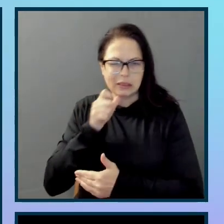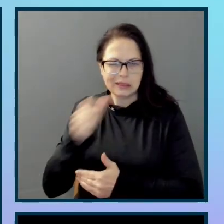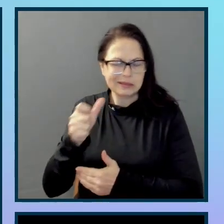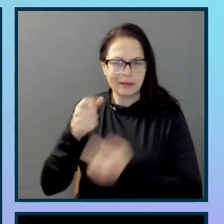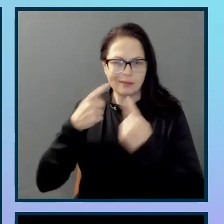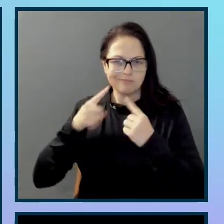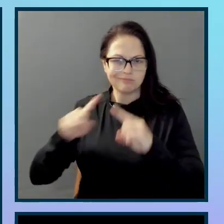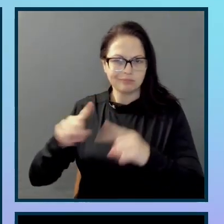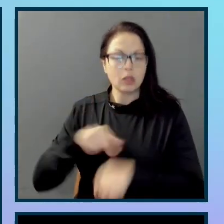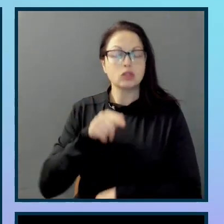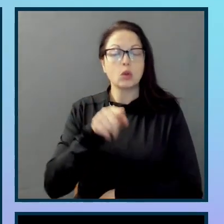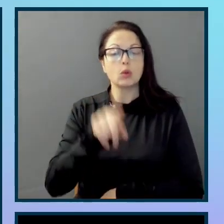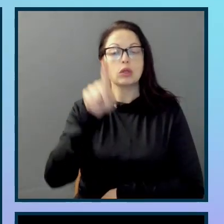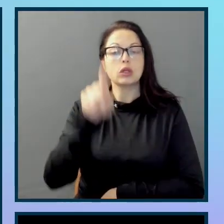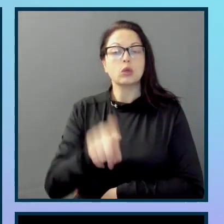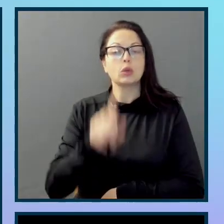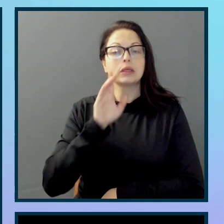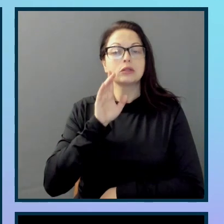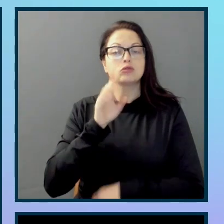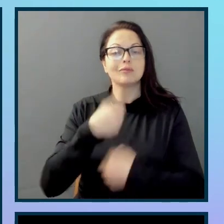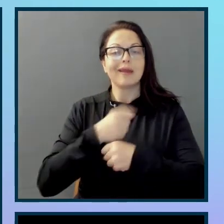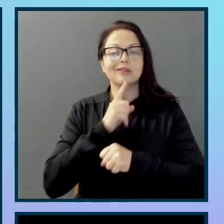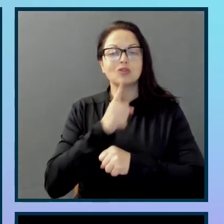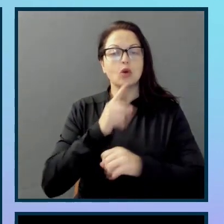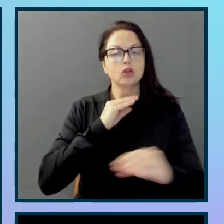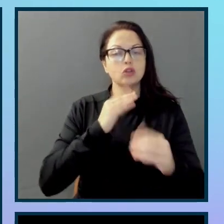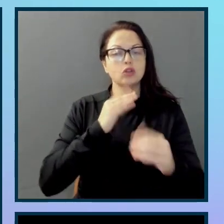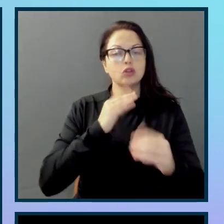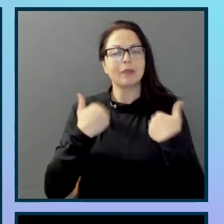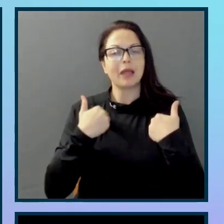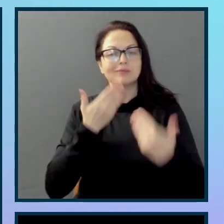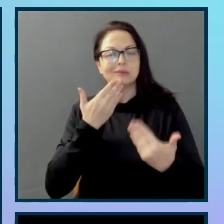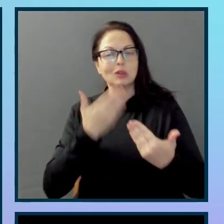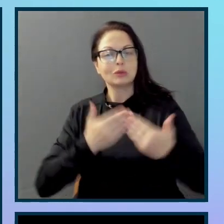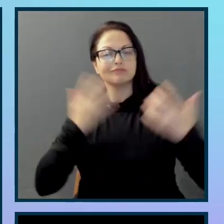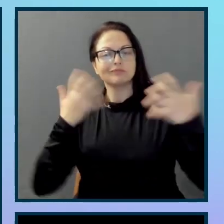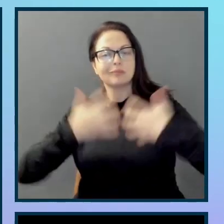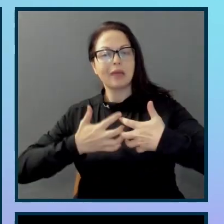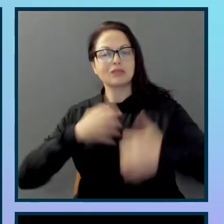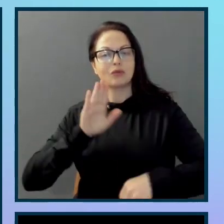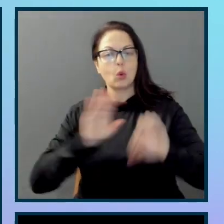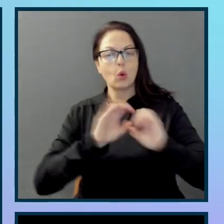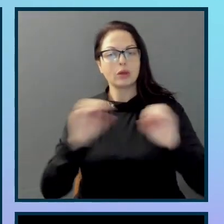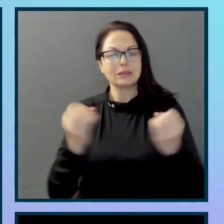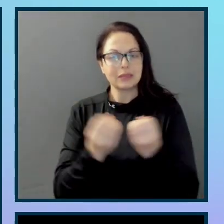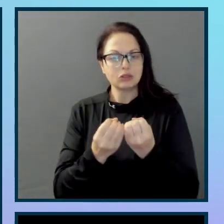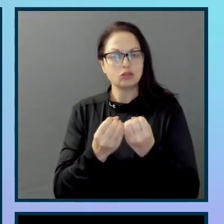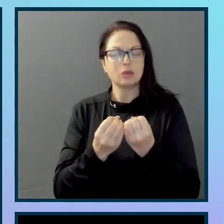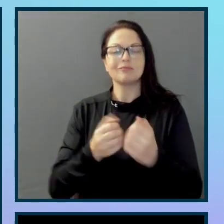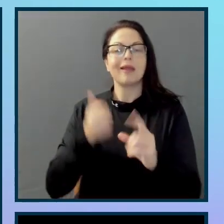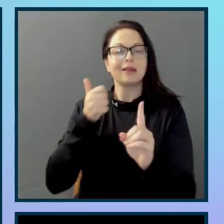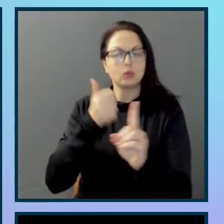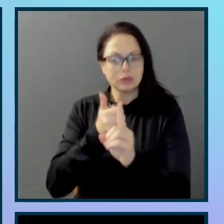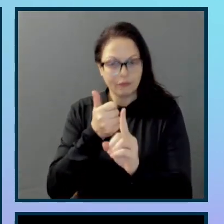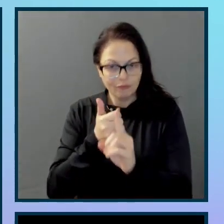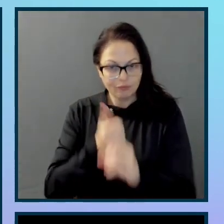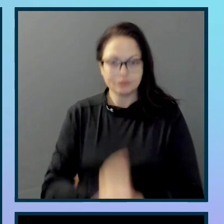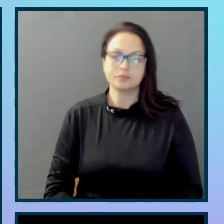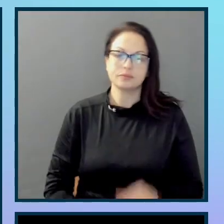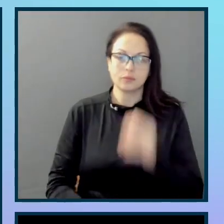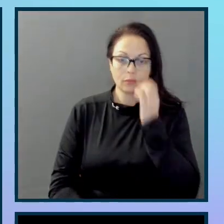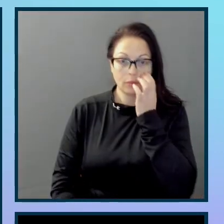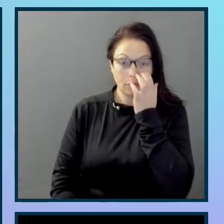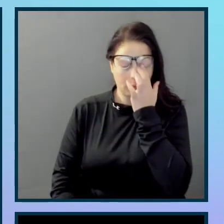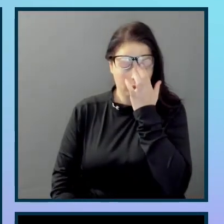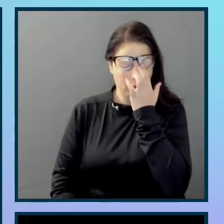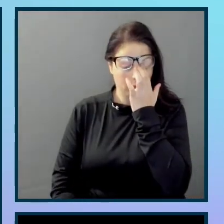fixes that best suit your organisation, your colleagues and yourself. So let's begin then with a